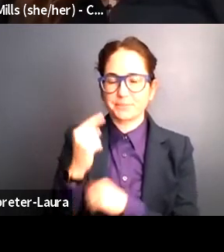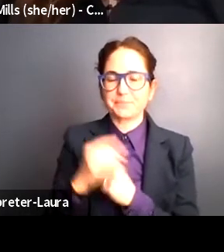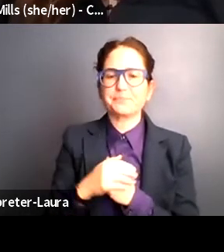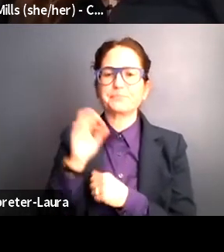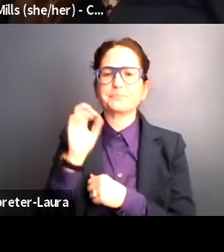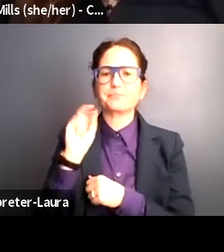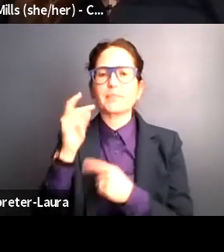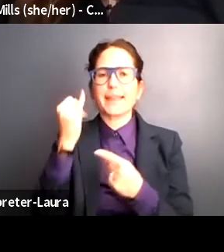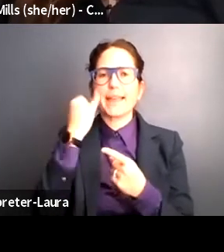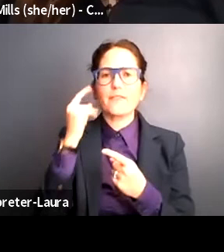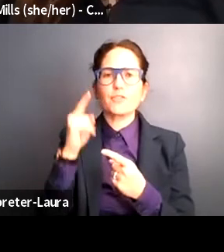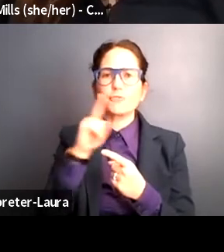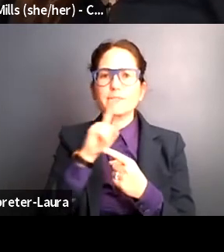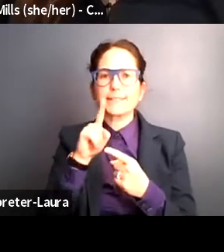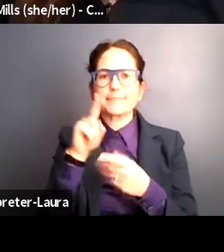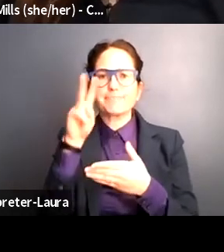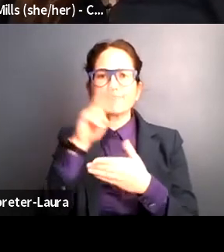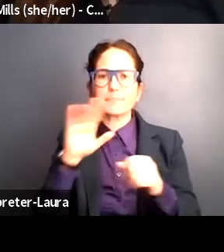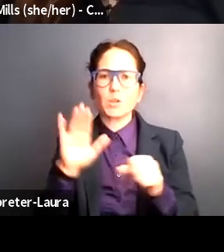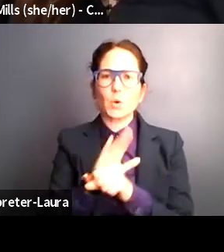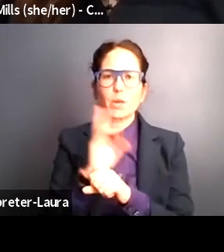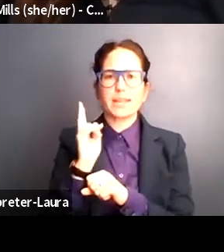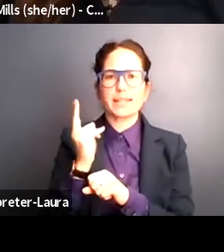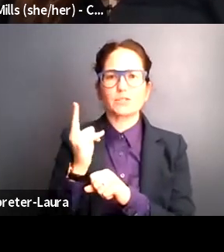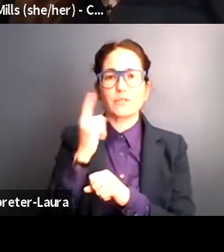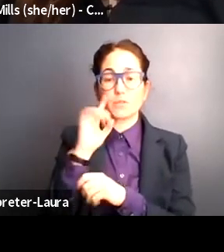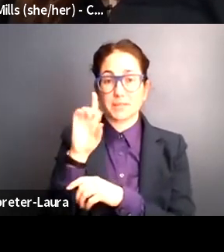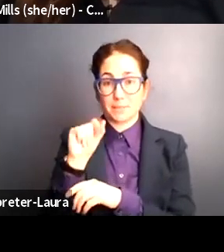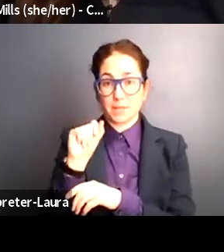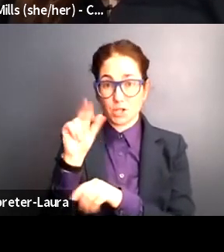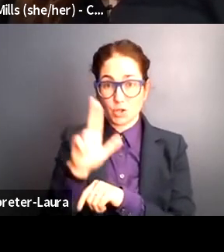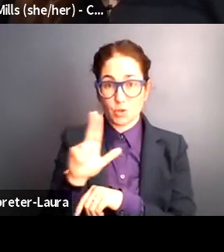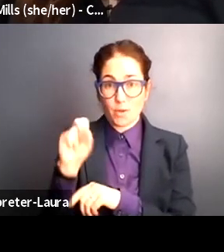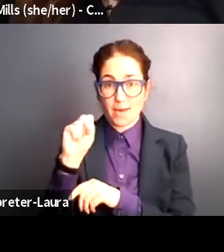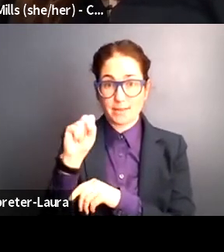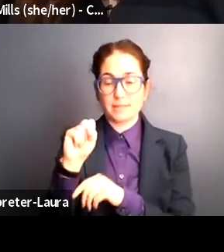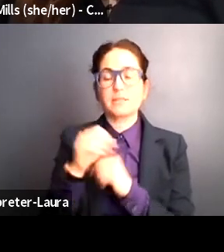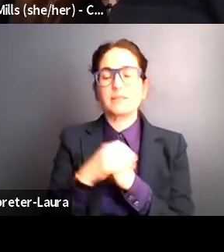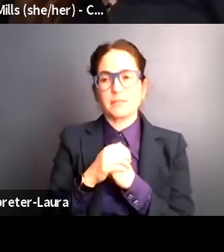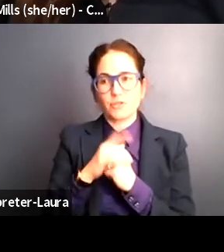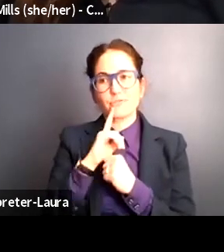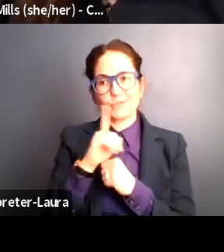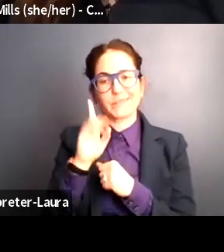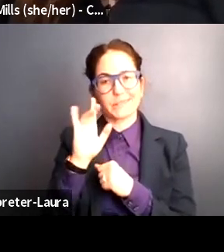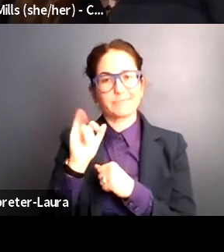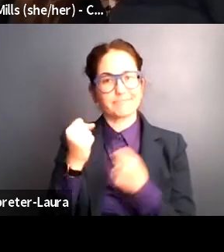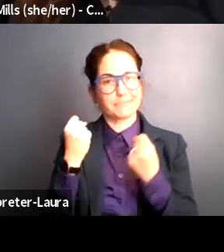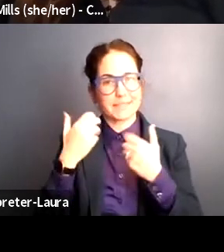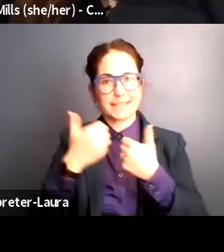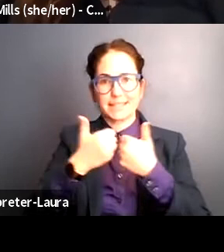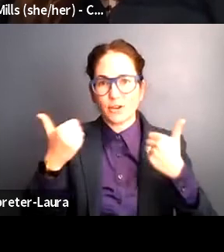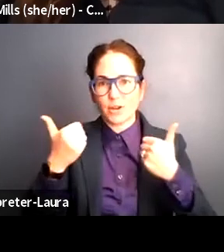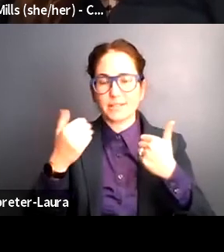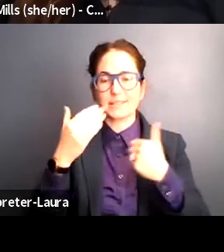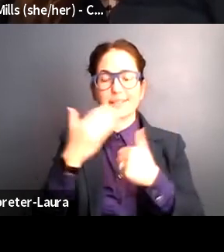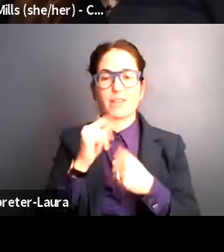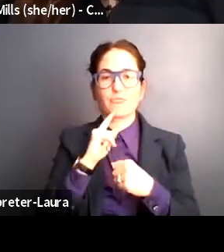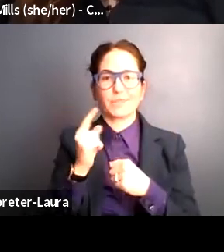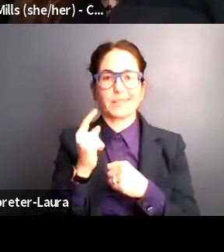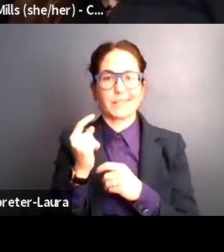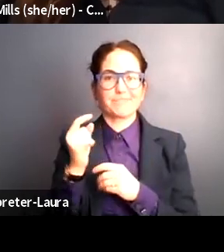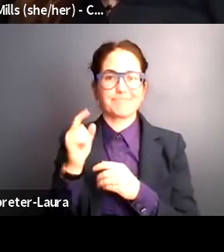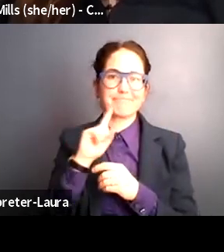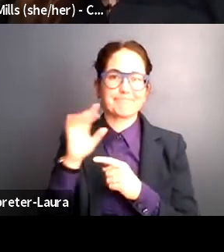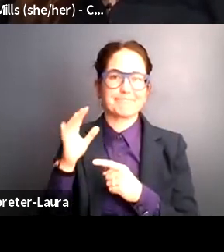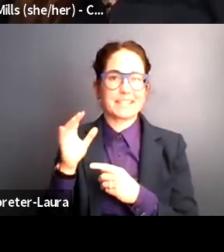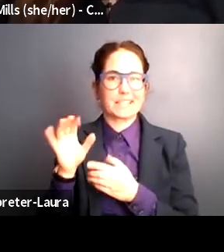history of disability in the United States, it is one of segregation and exclusion. It is one of